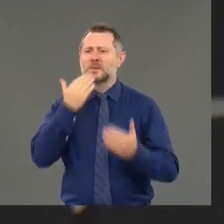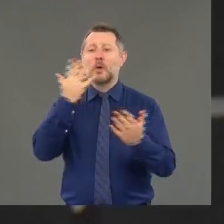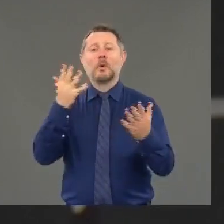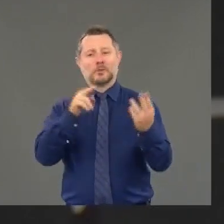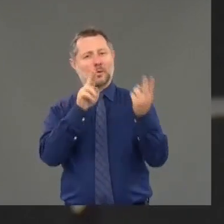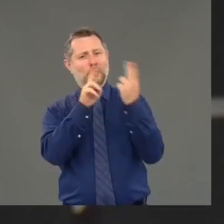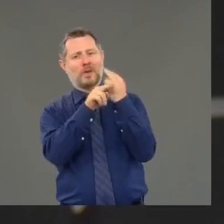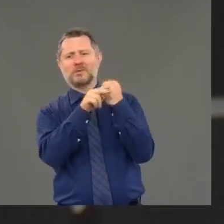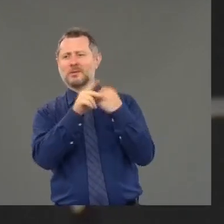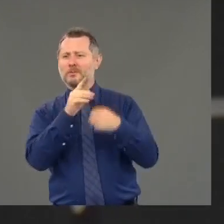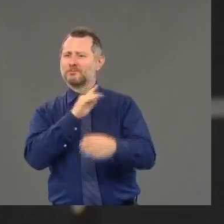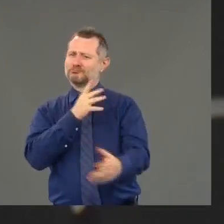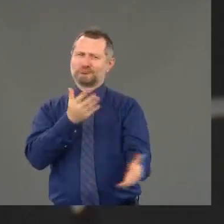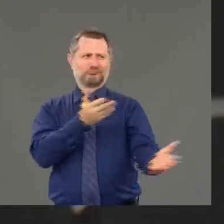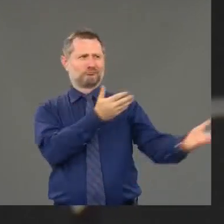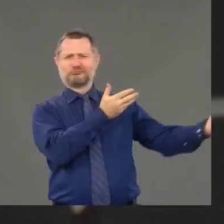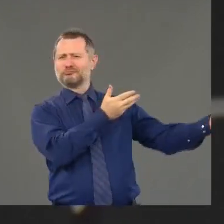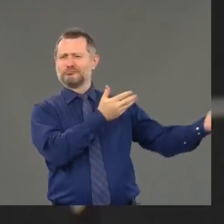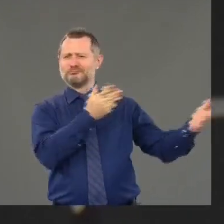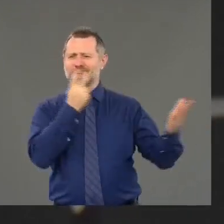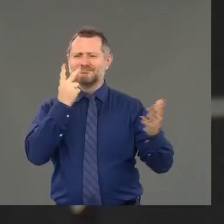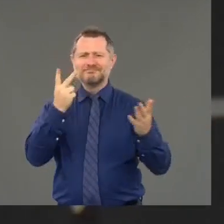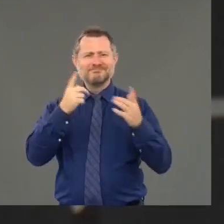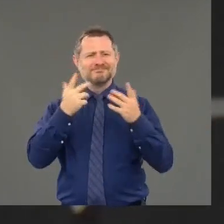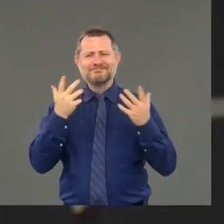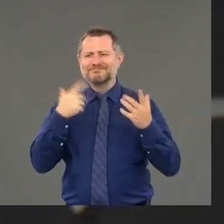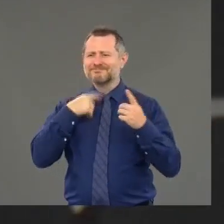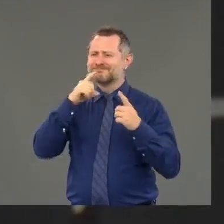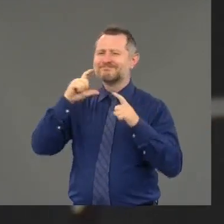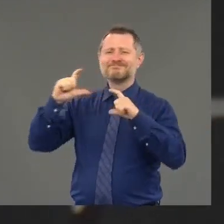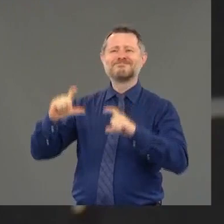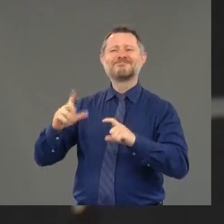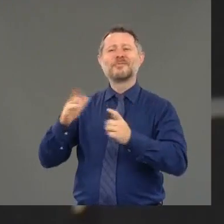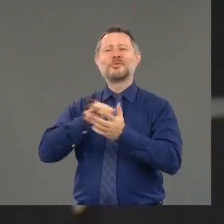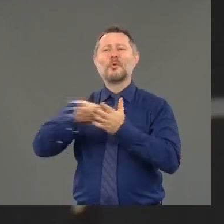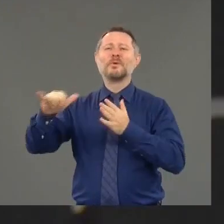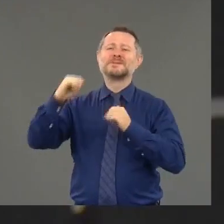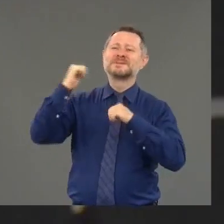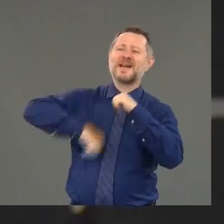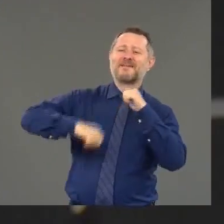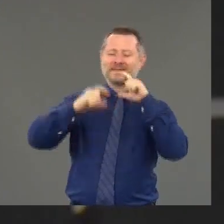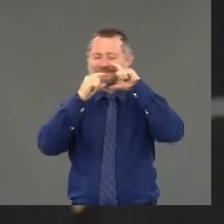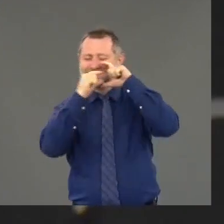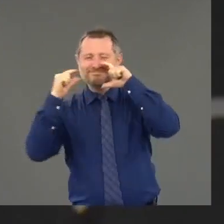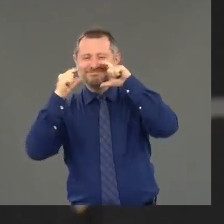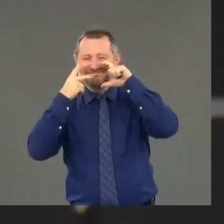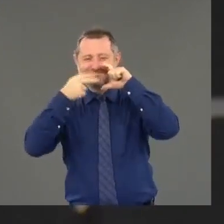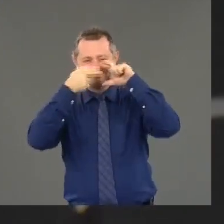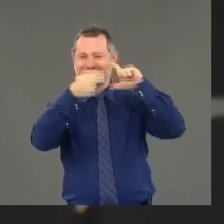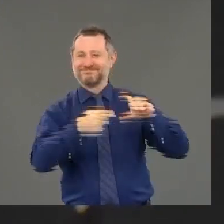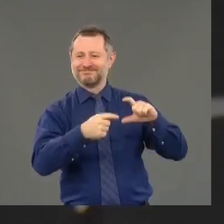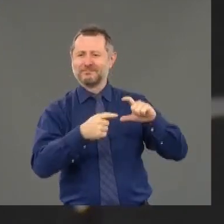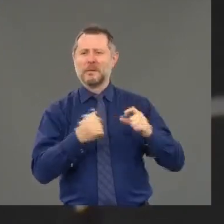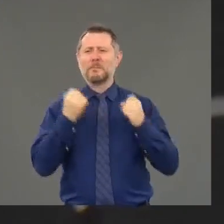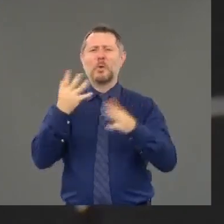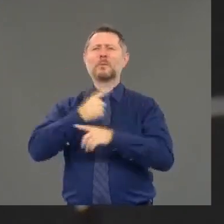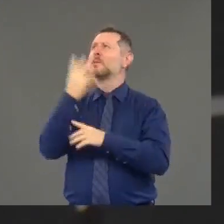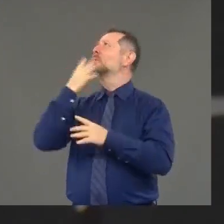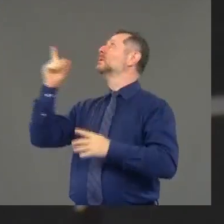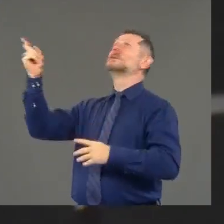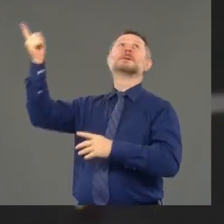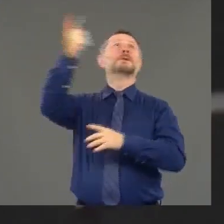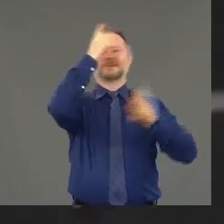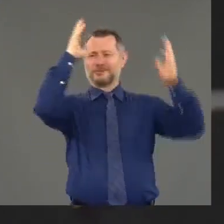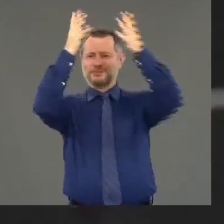cool special edition New York tough masks. It is a beautiful day today. Let me